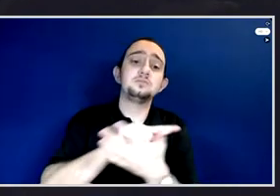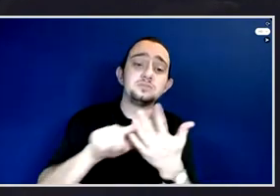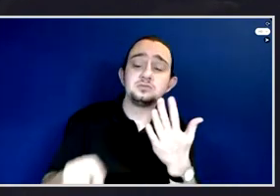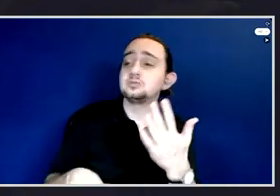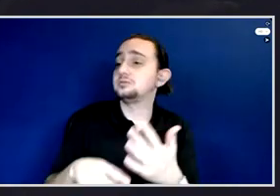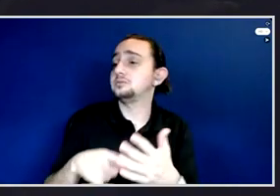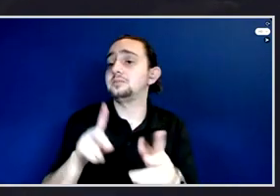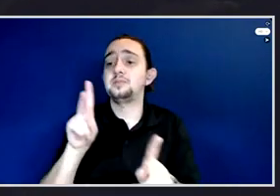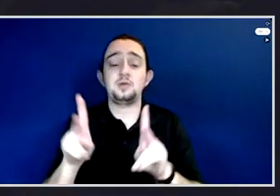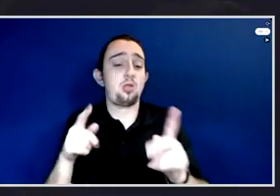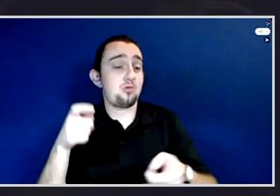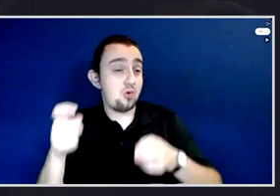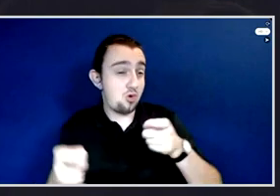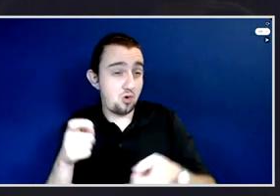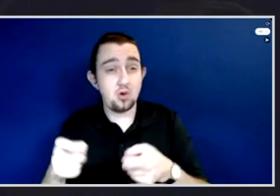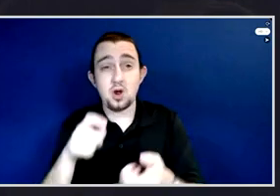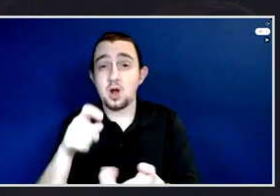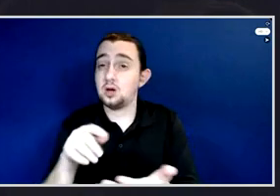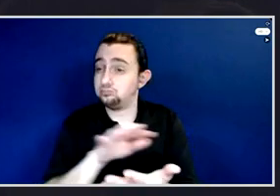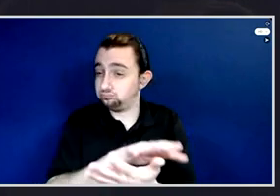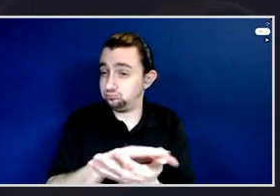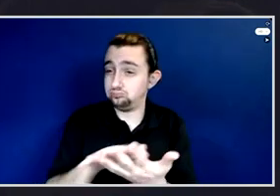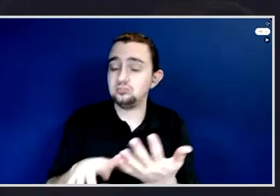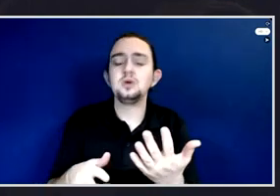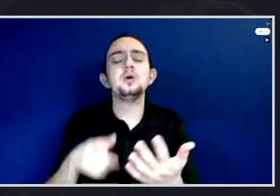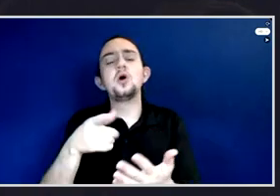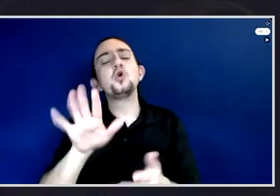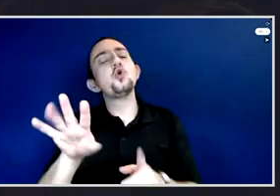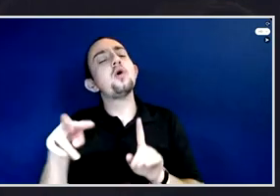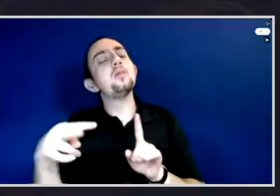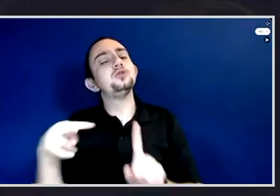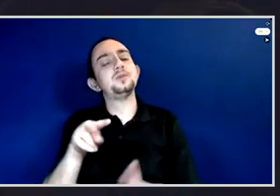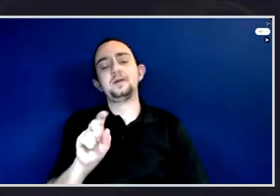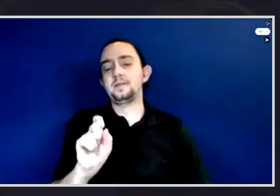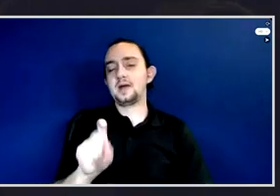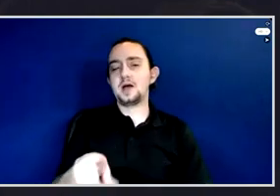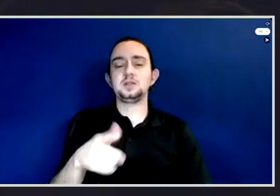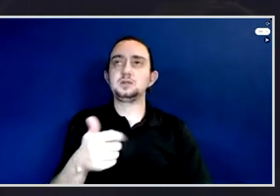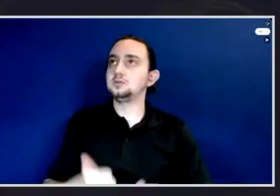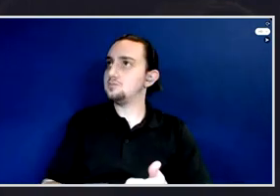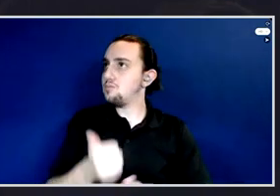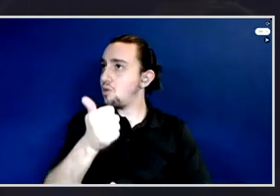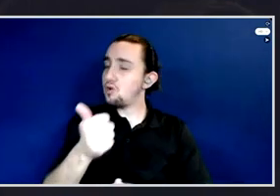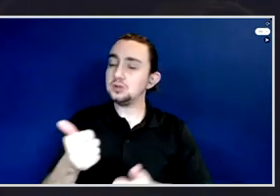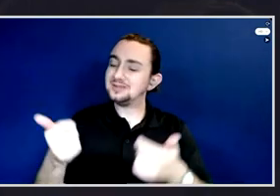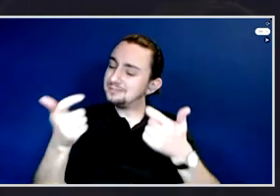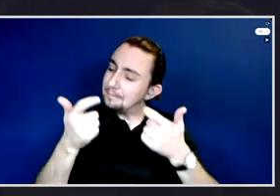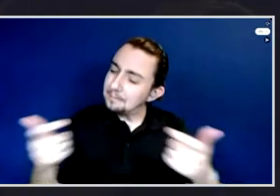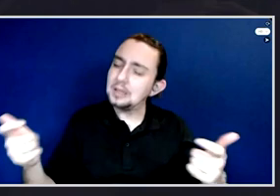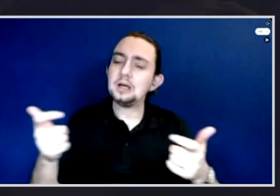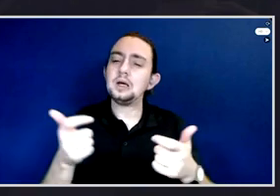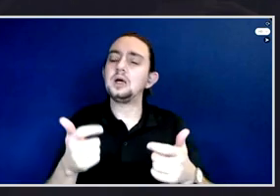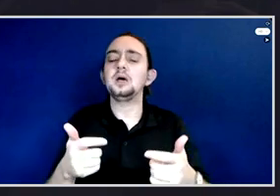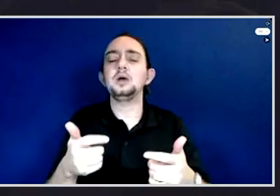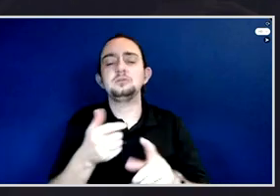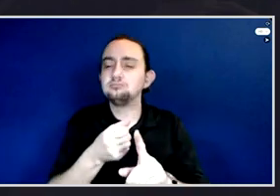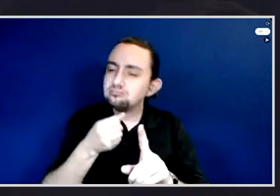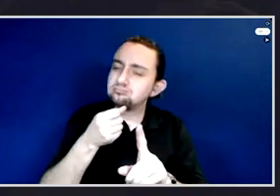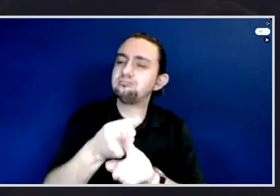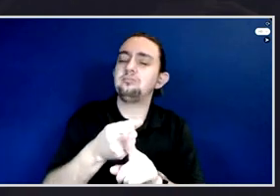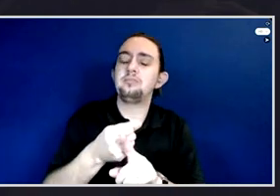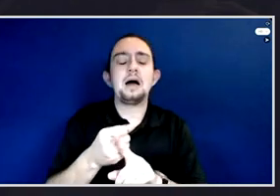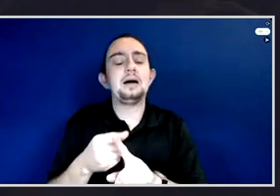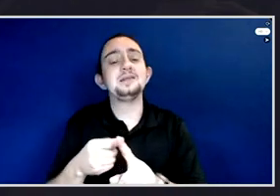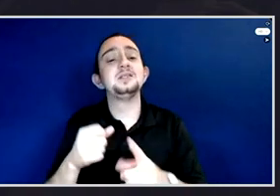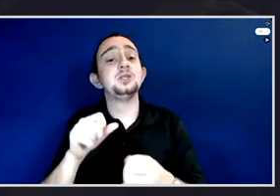perspective, the most significant corruption challenge that we face? And how can